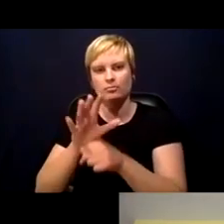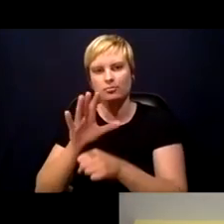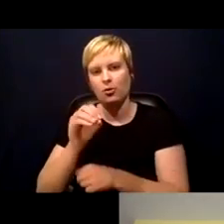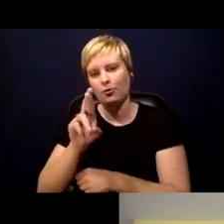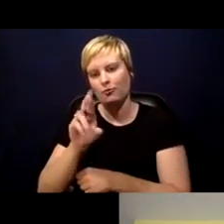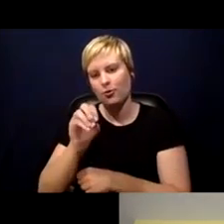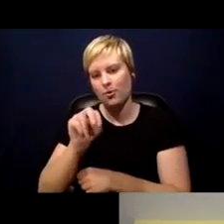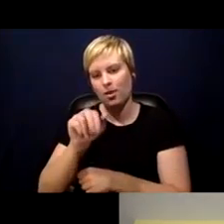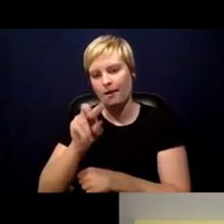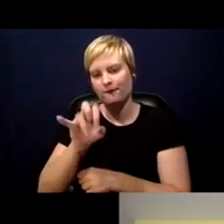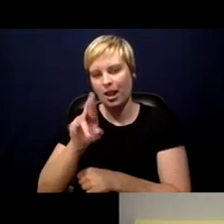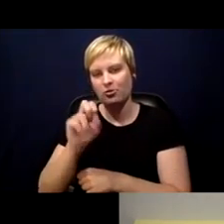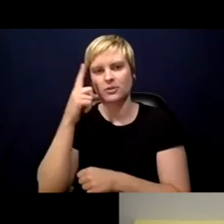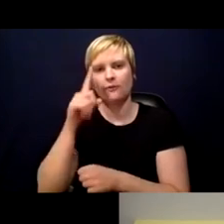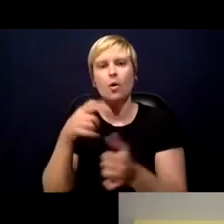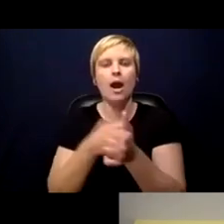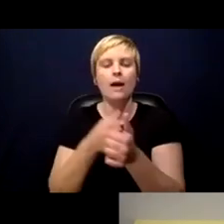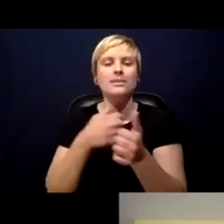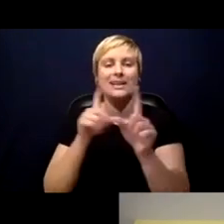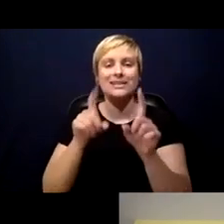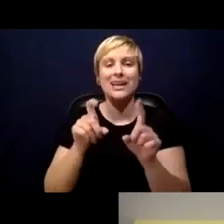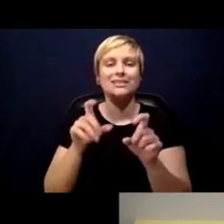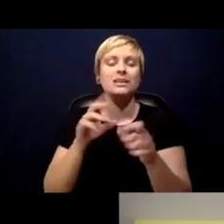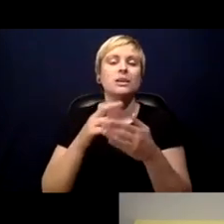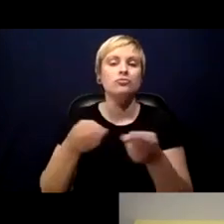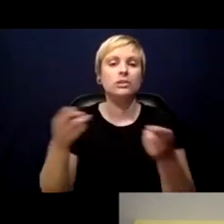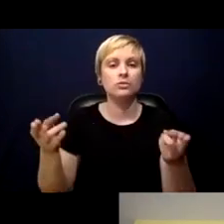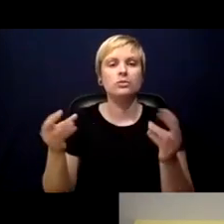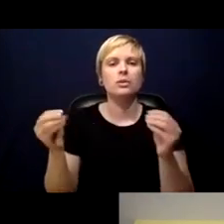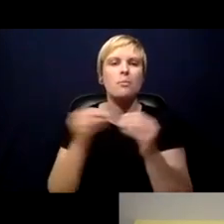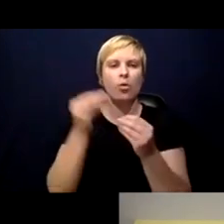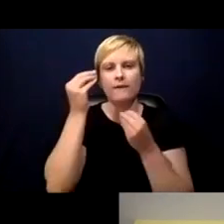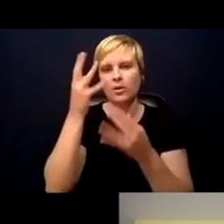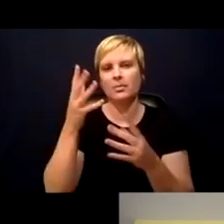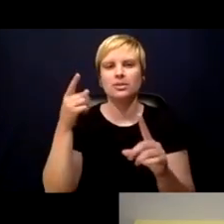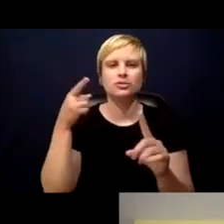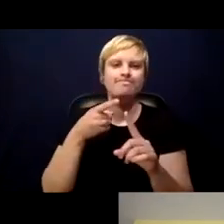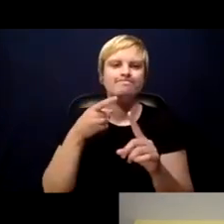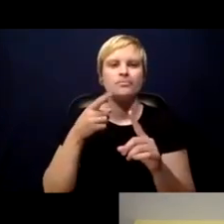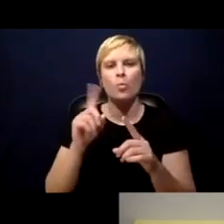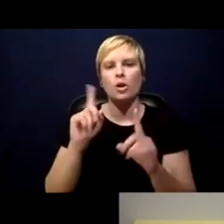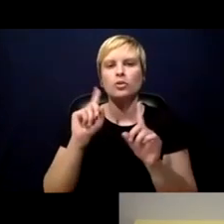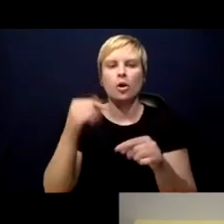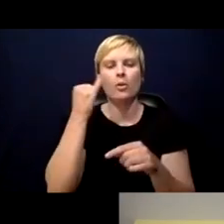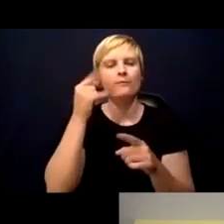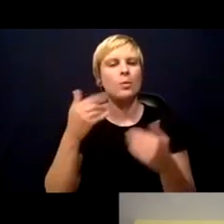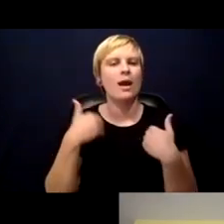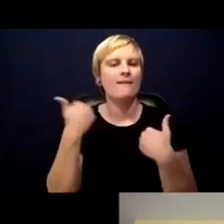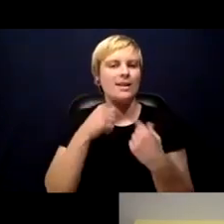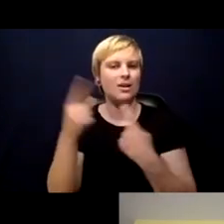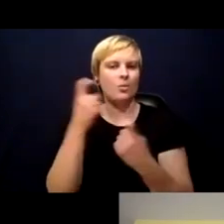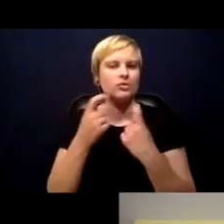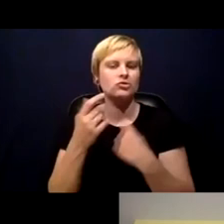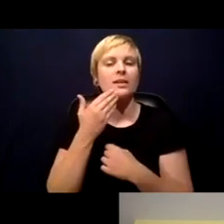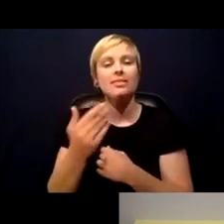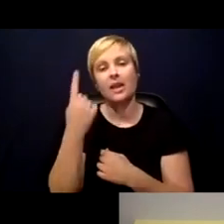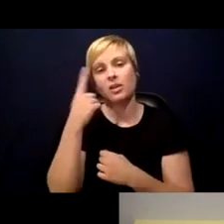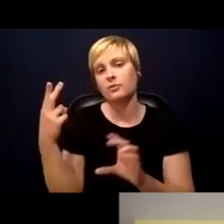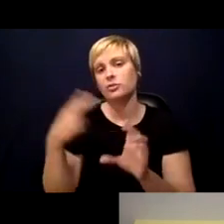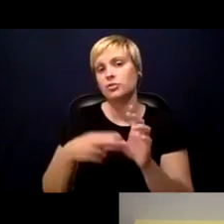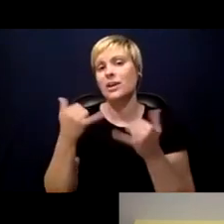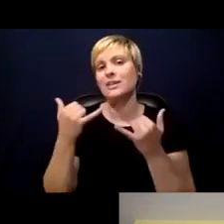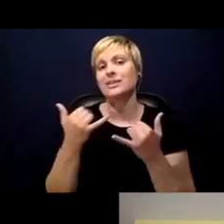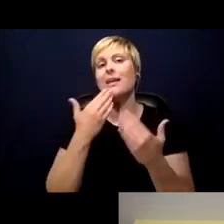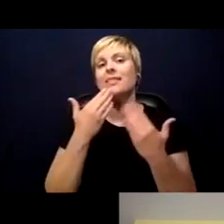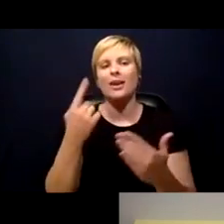resources, and more information around where to go if you have questions. Thank you for joining us today. Thank you to my guests again.